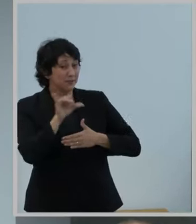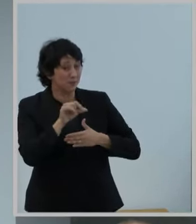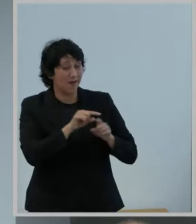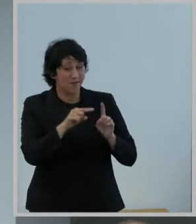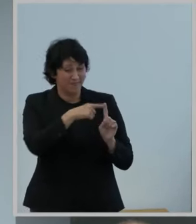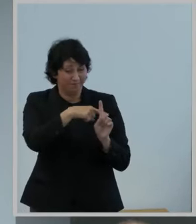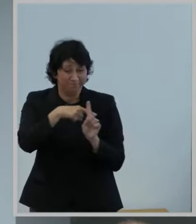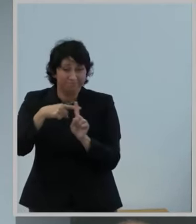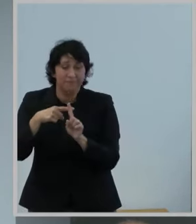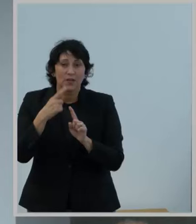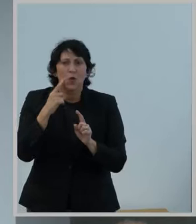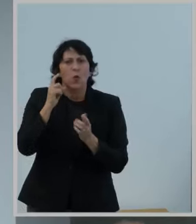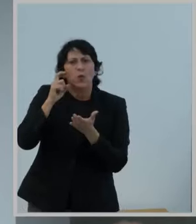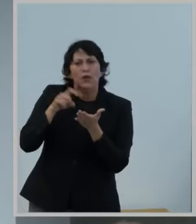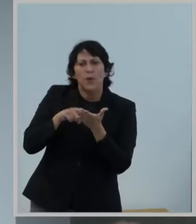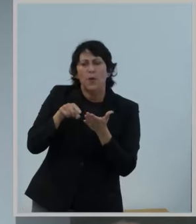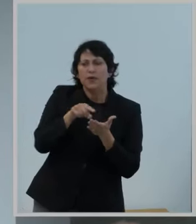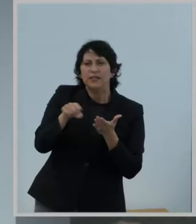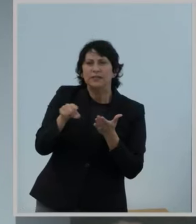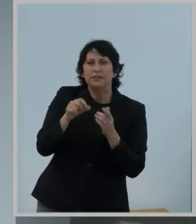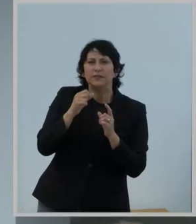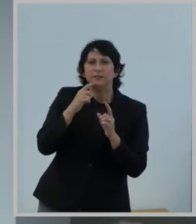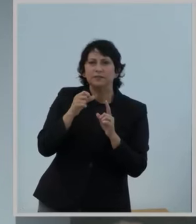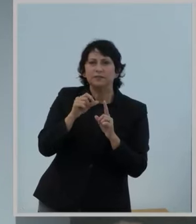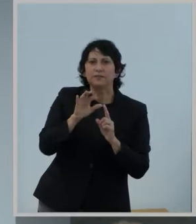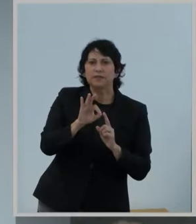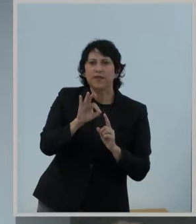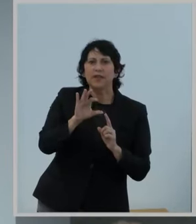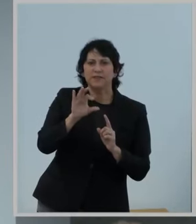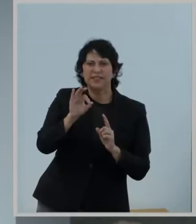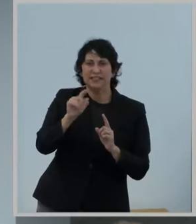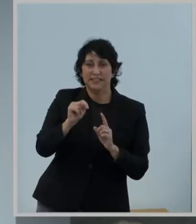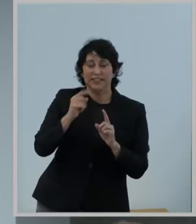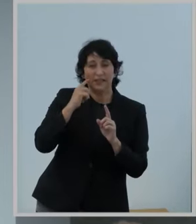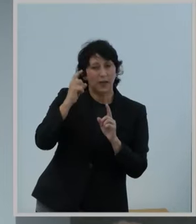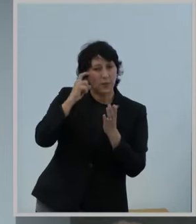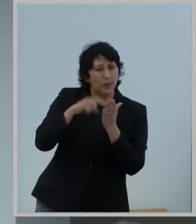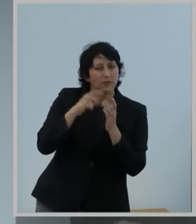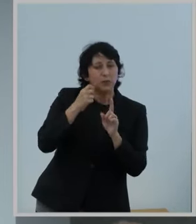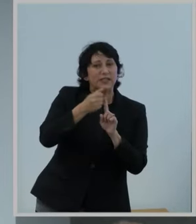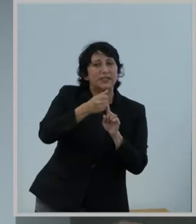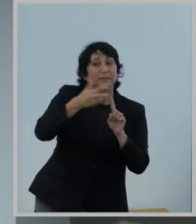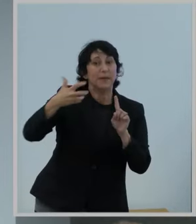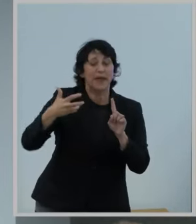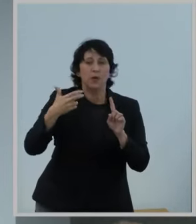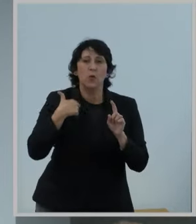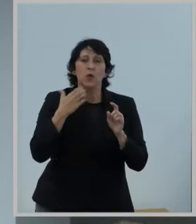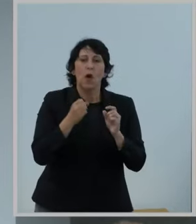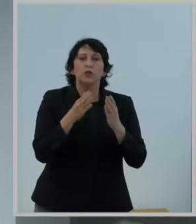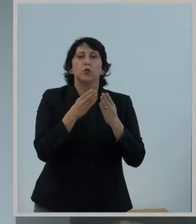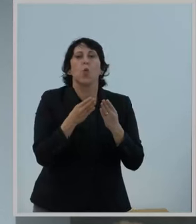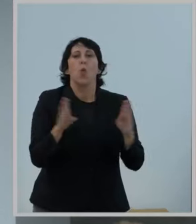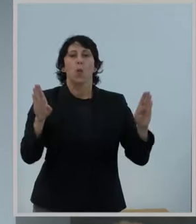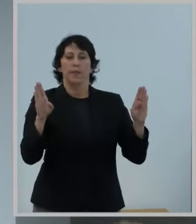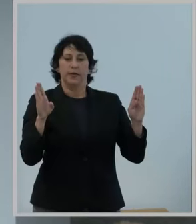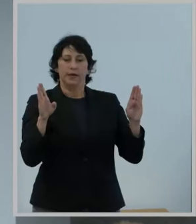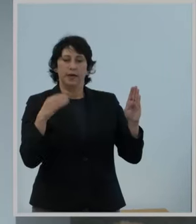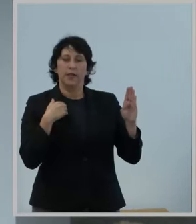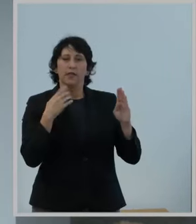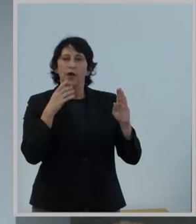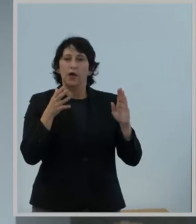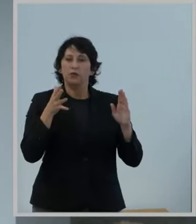The further notice proposes to expand the capabilities of very low-power devices by opening the remainder of these